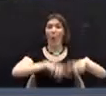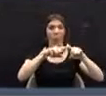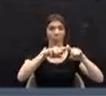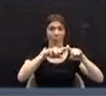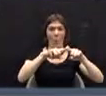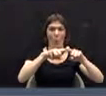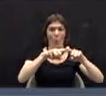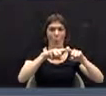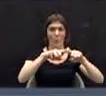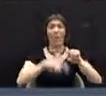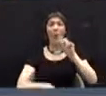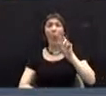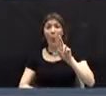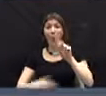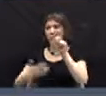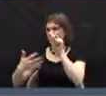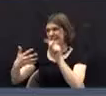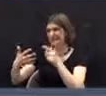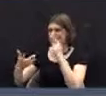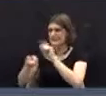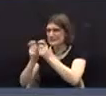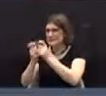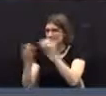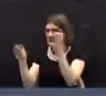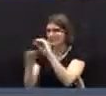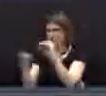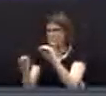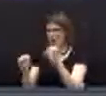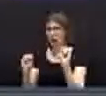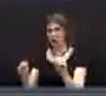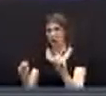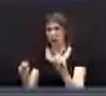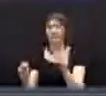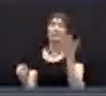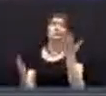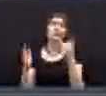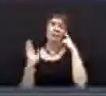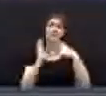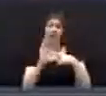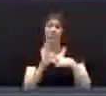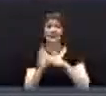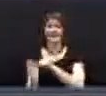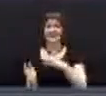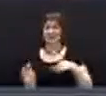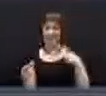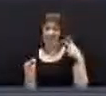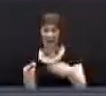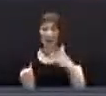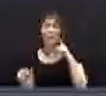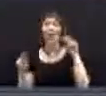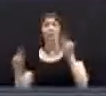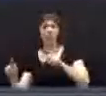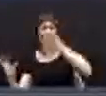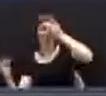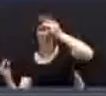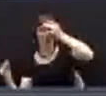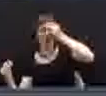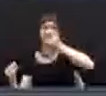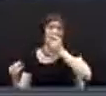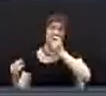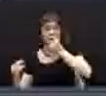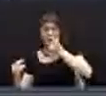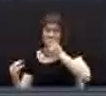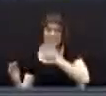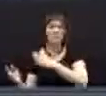and then looking at other structural changes that would have included personnel cuts in various departments